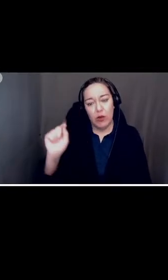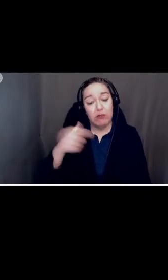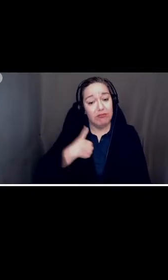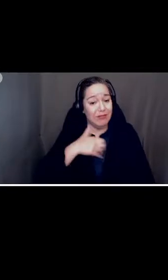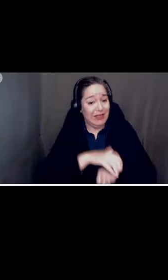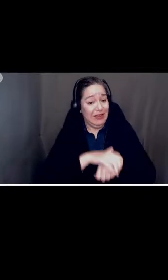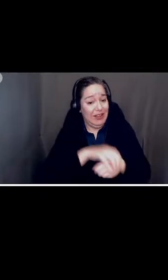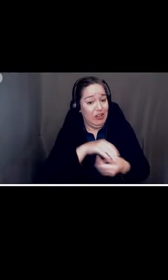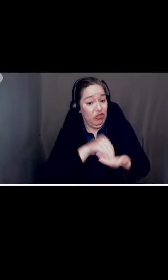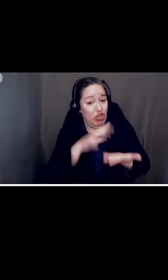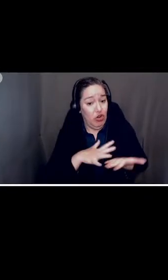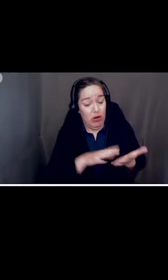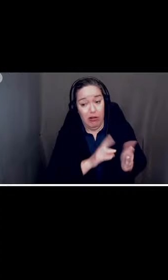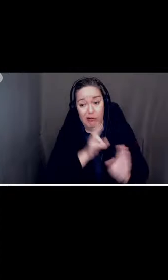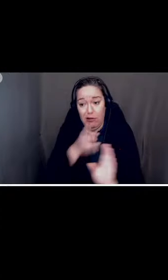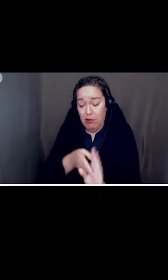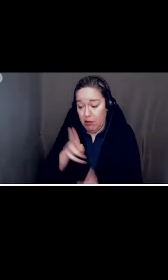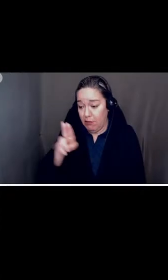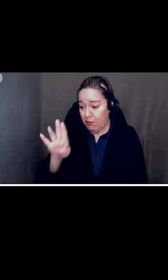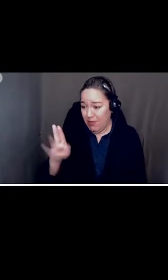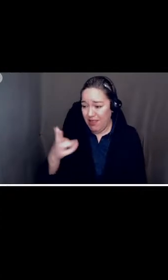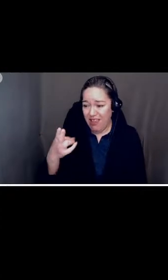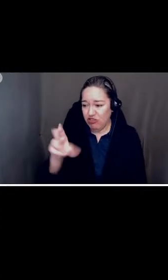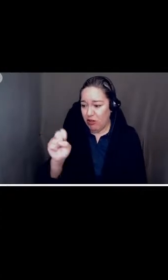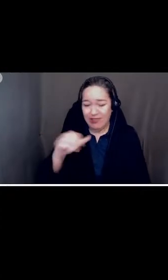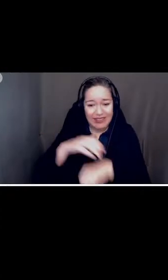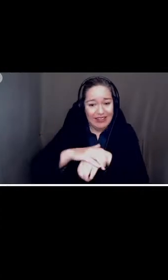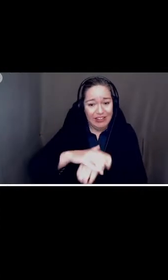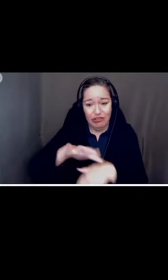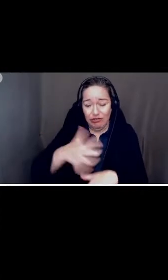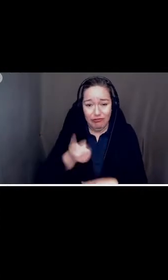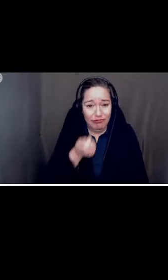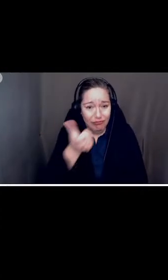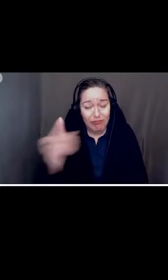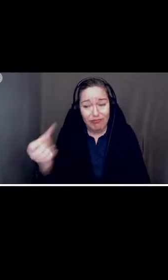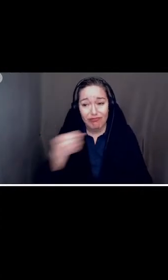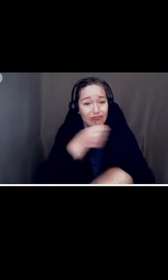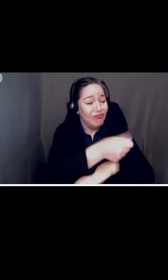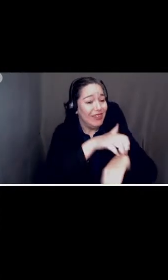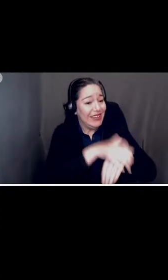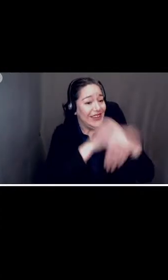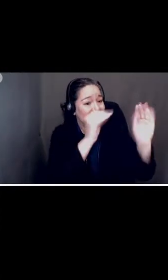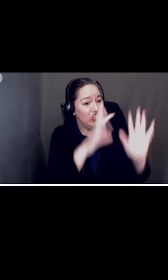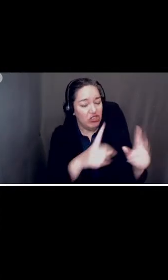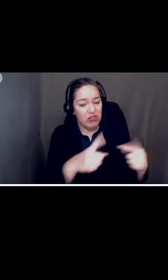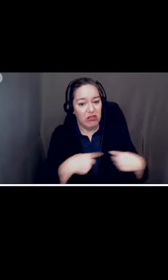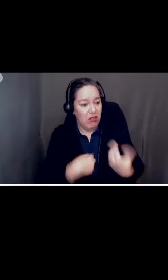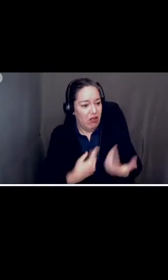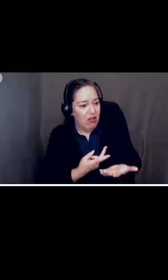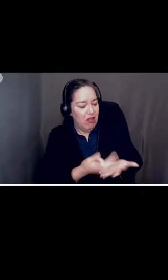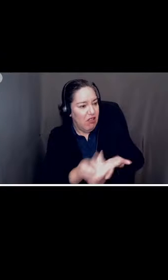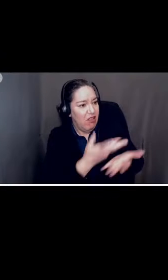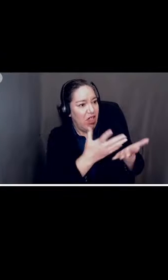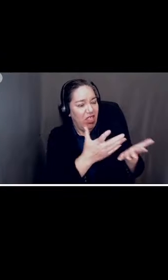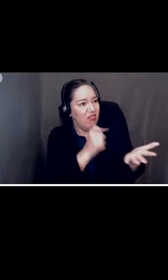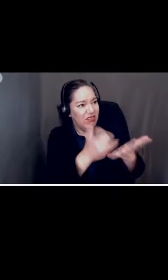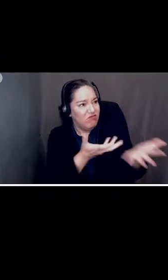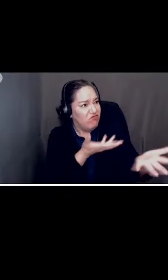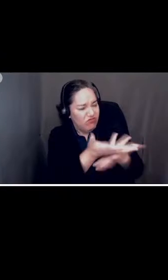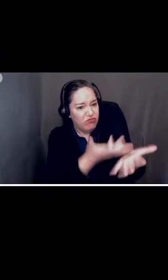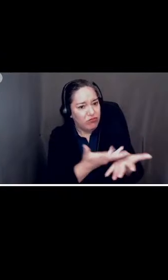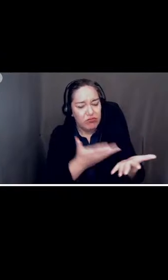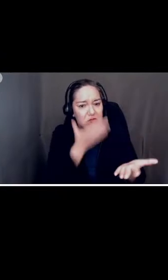to bhs without much english i was placed with english teachers who failed me because they did not believe i was able to pass because of my english